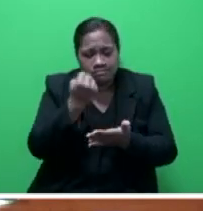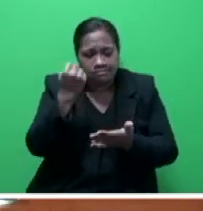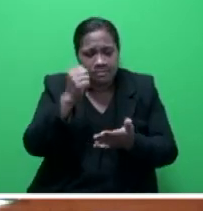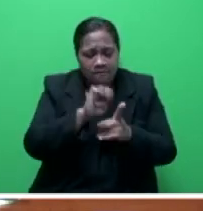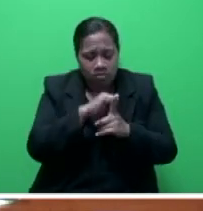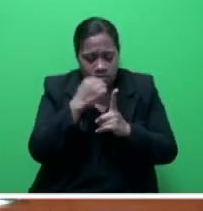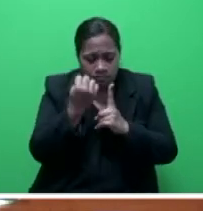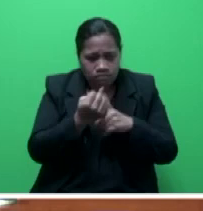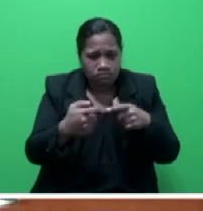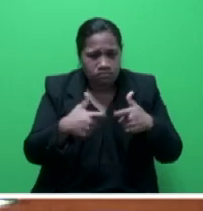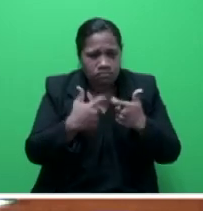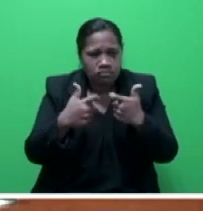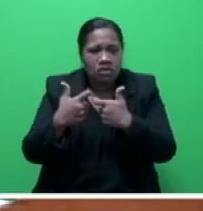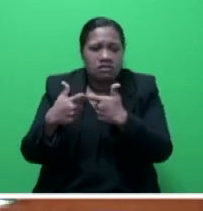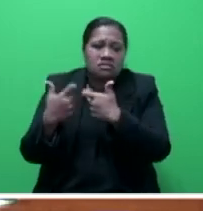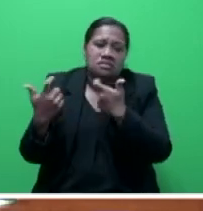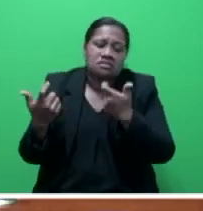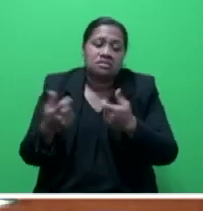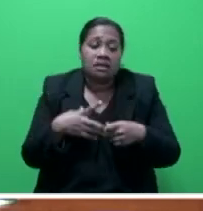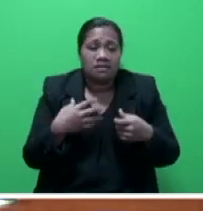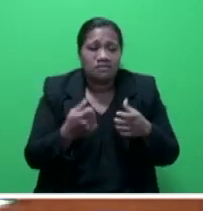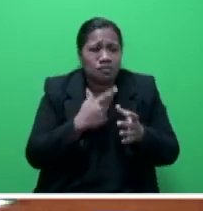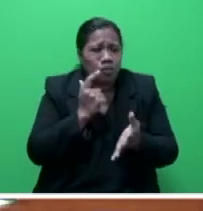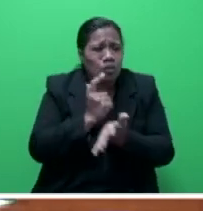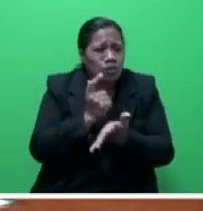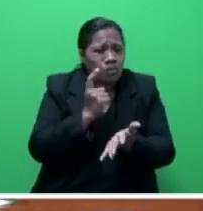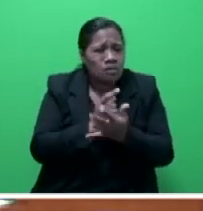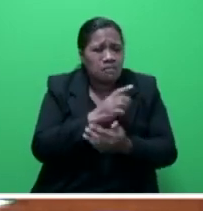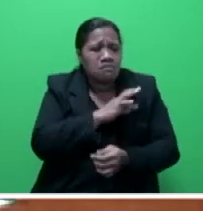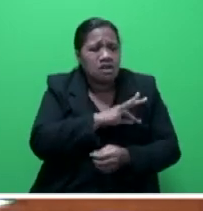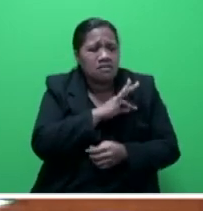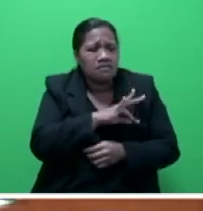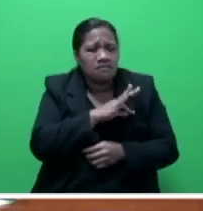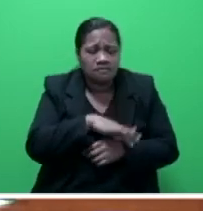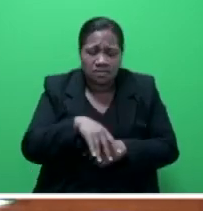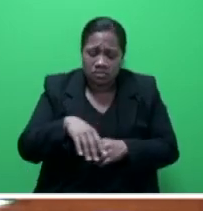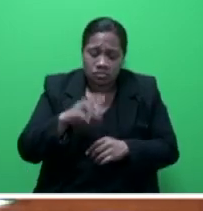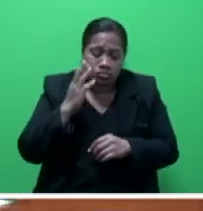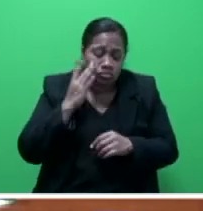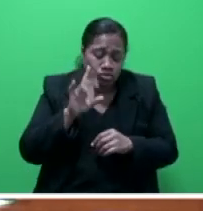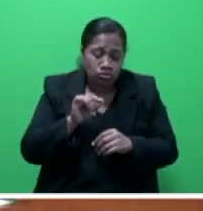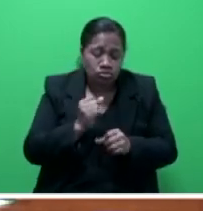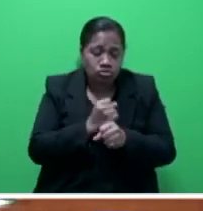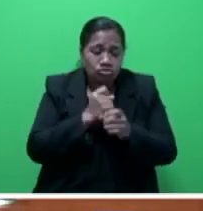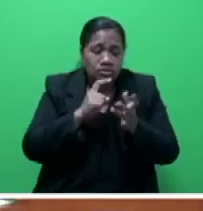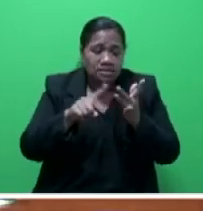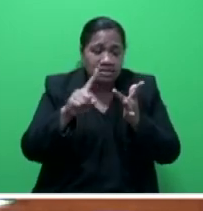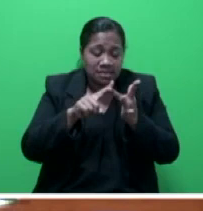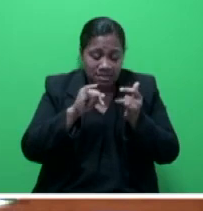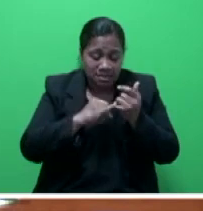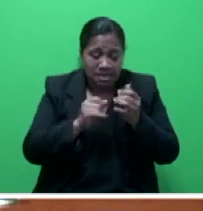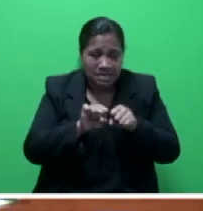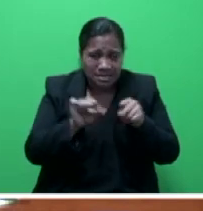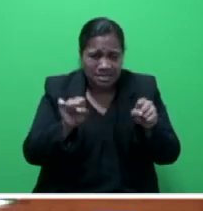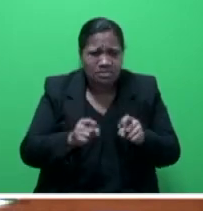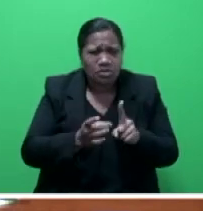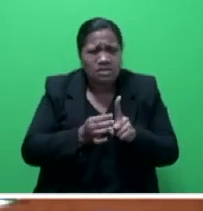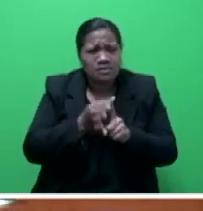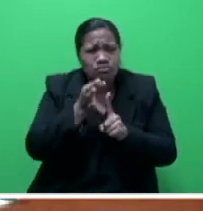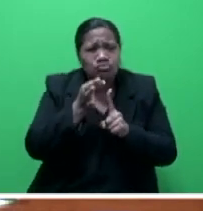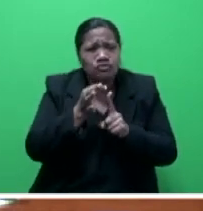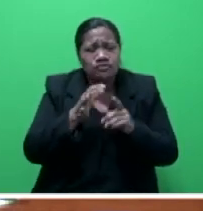challenges. And there are a lot of benefits that come out of using GIS systems to improve the lives. And the